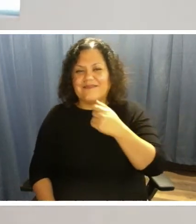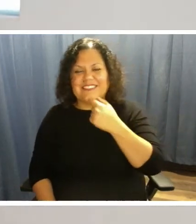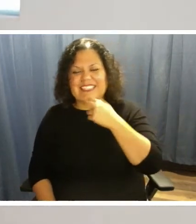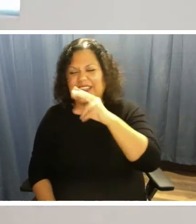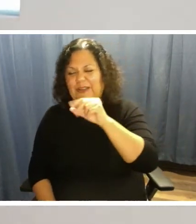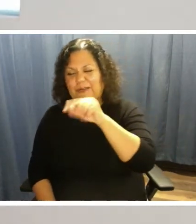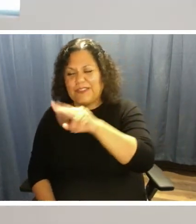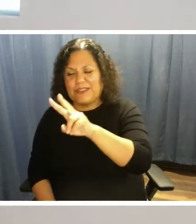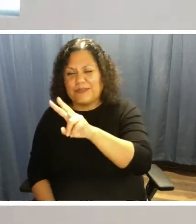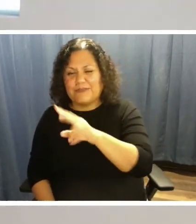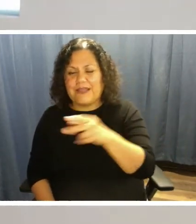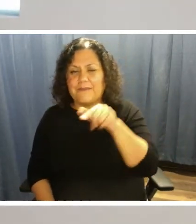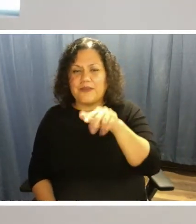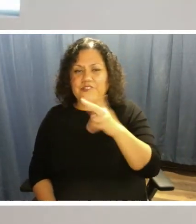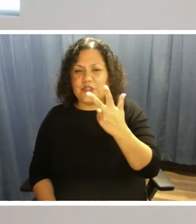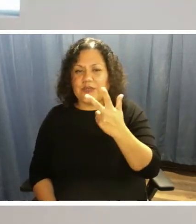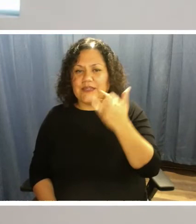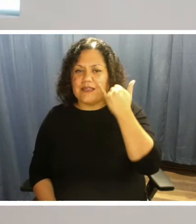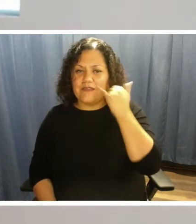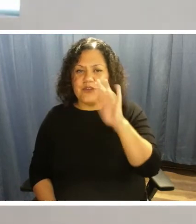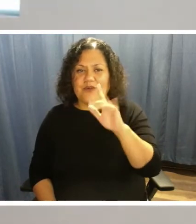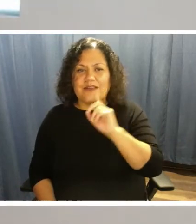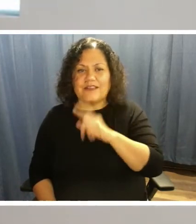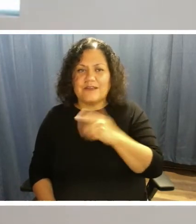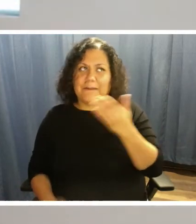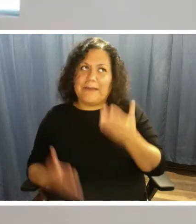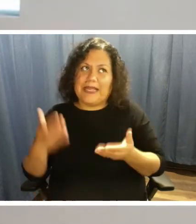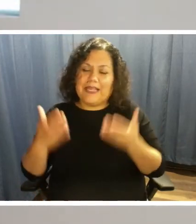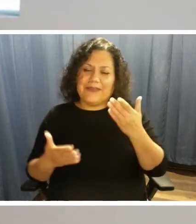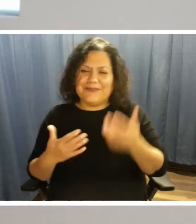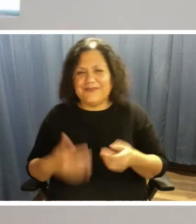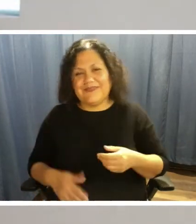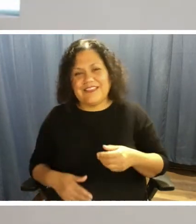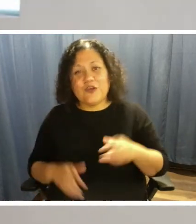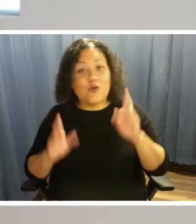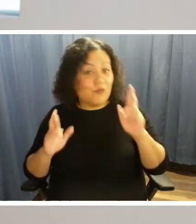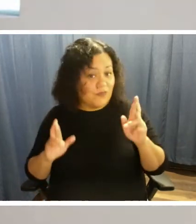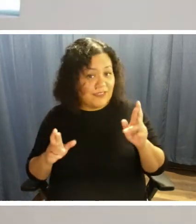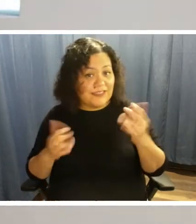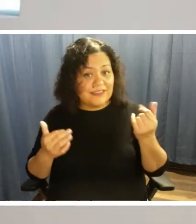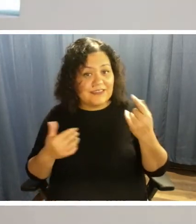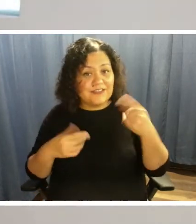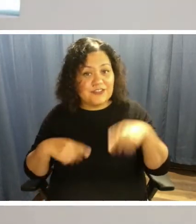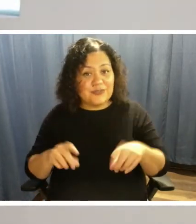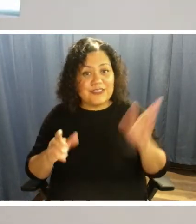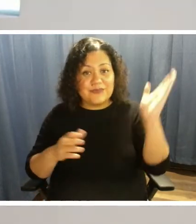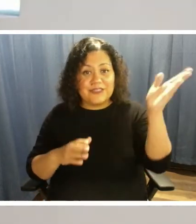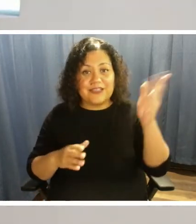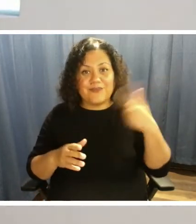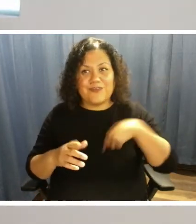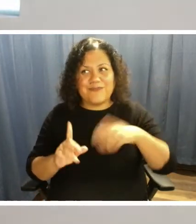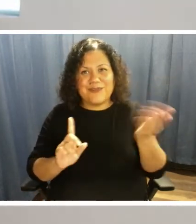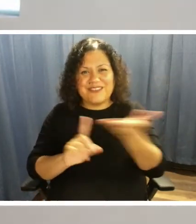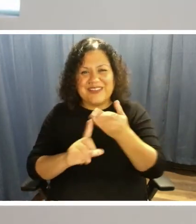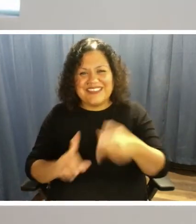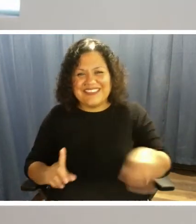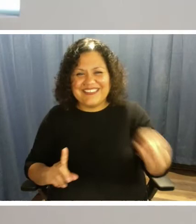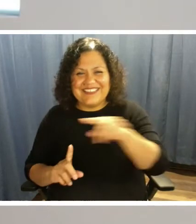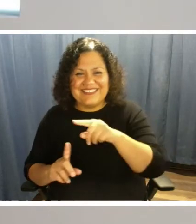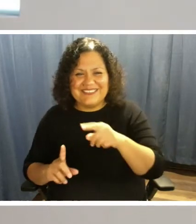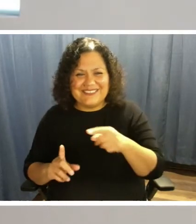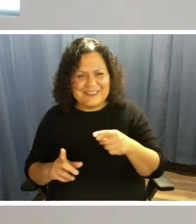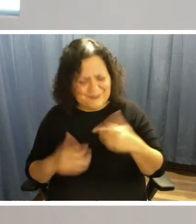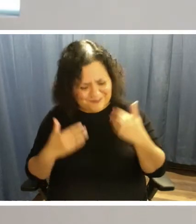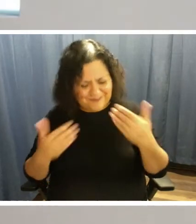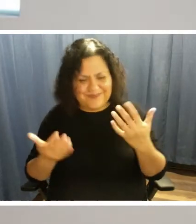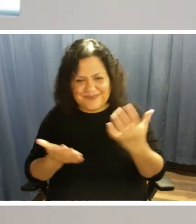press 3 if your answer is maybe. And hopefully through today's presentation, we've persuaded you to take